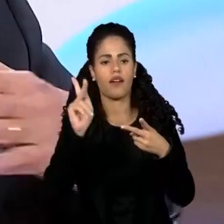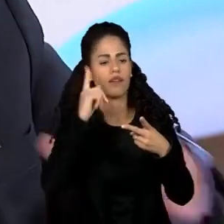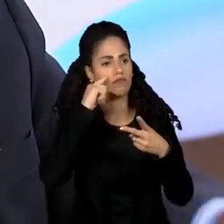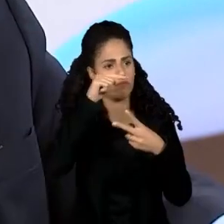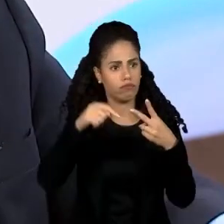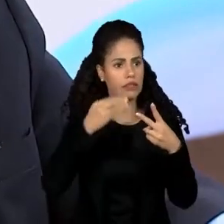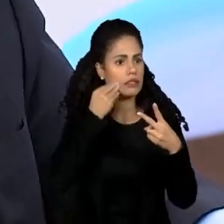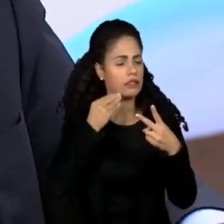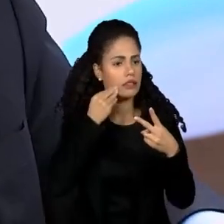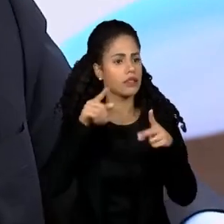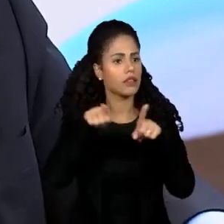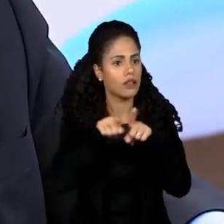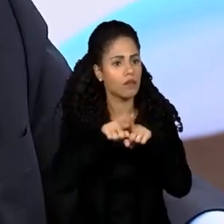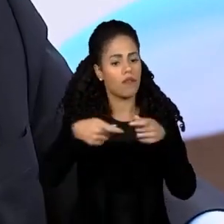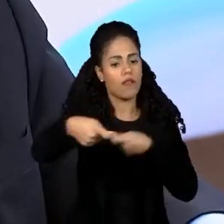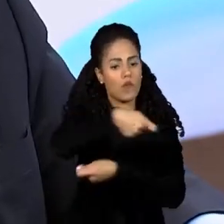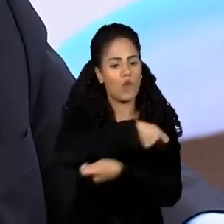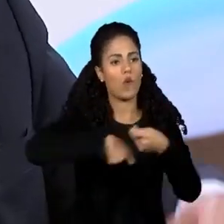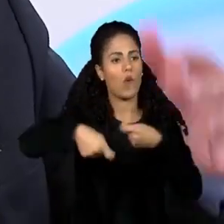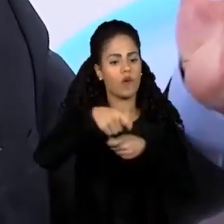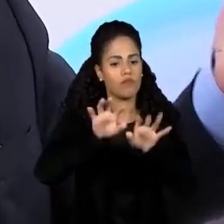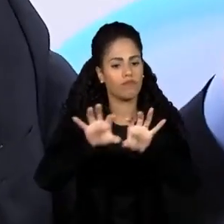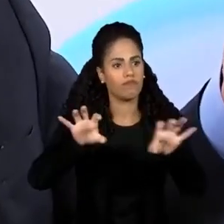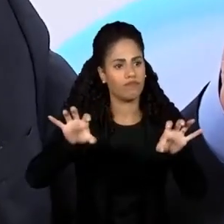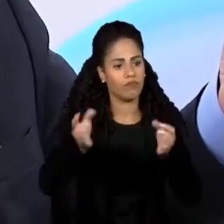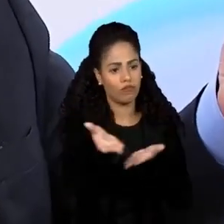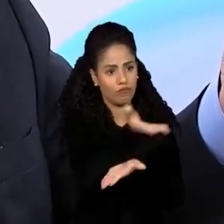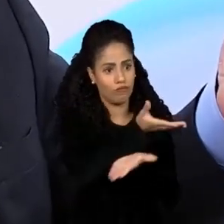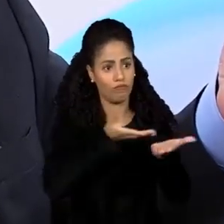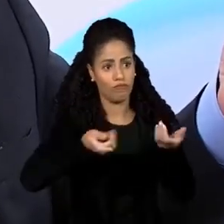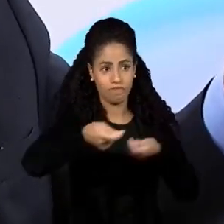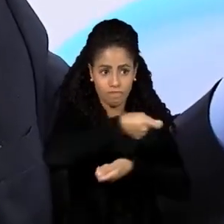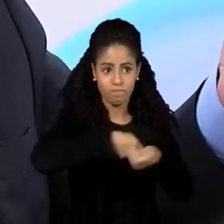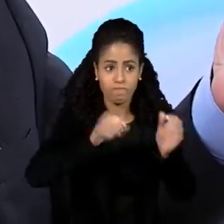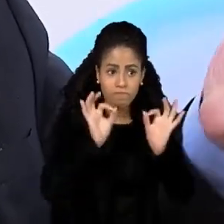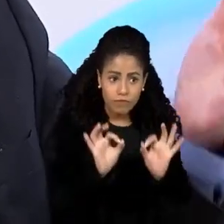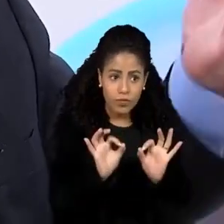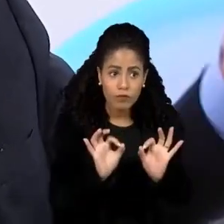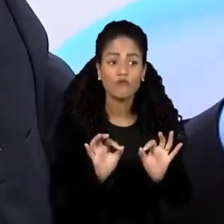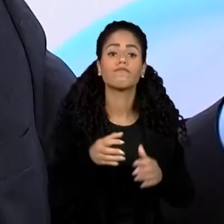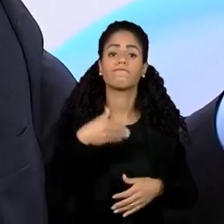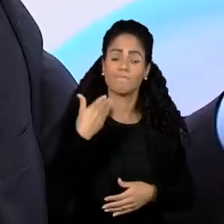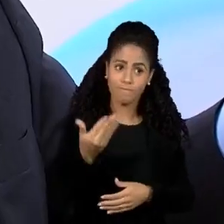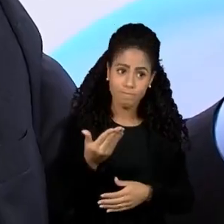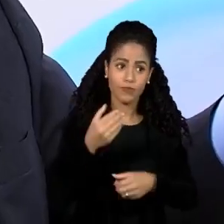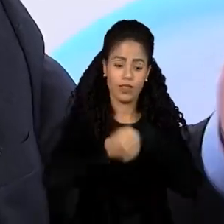the market economy of 2023,